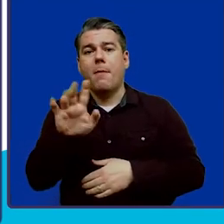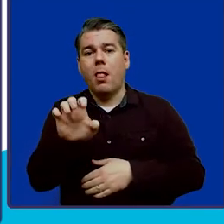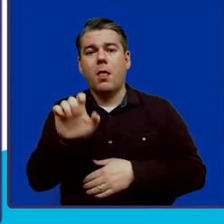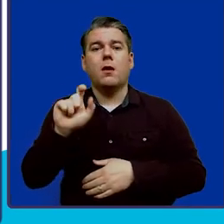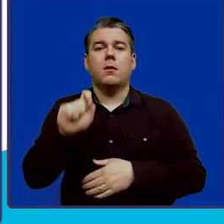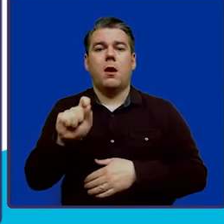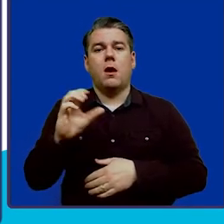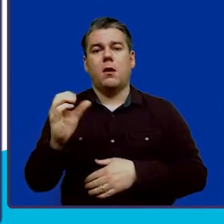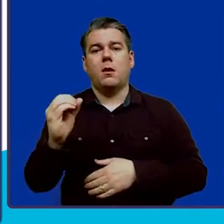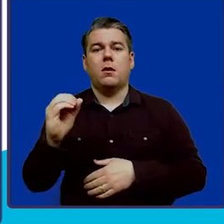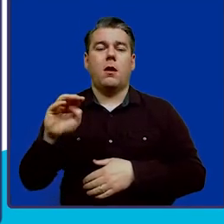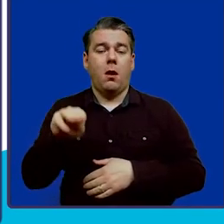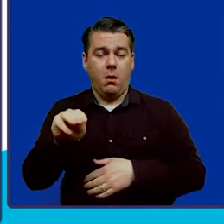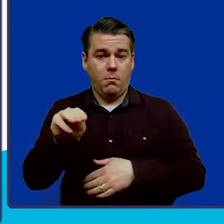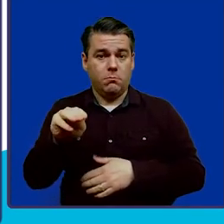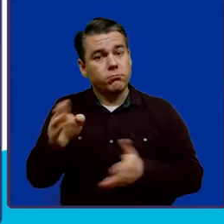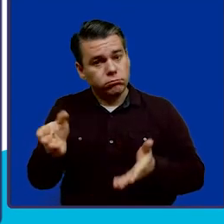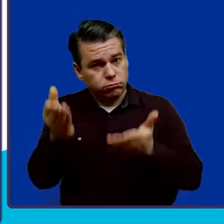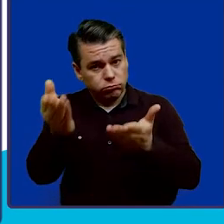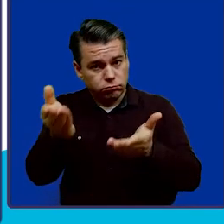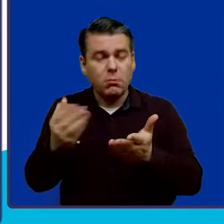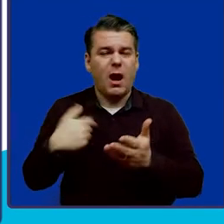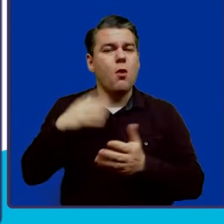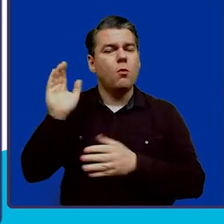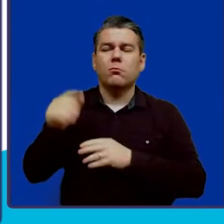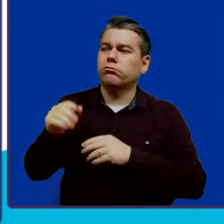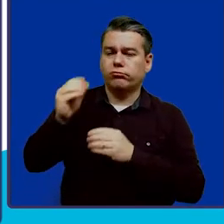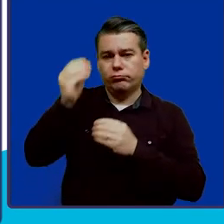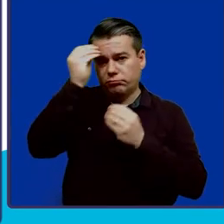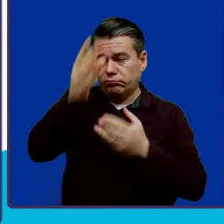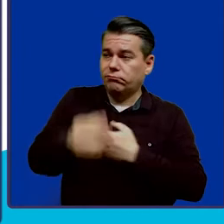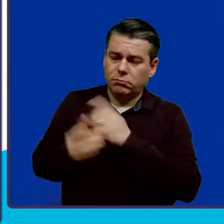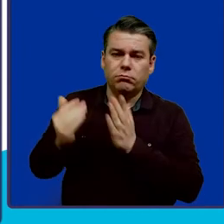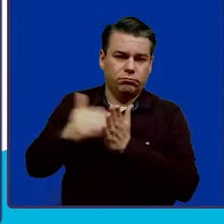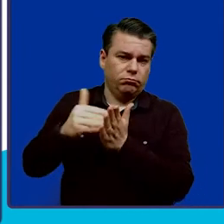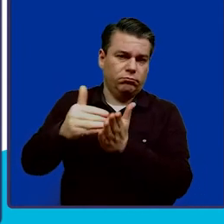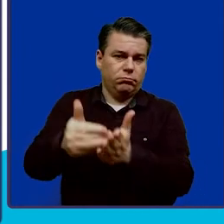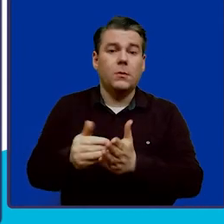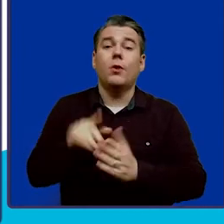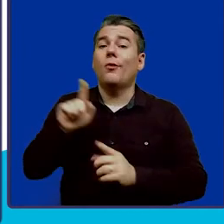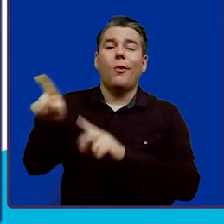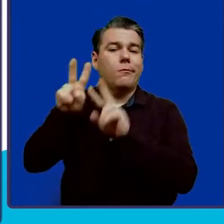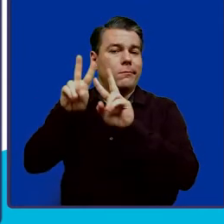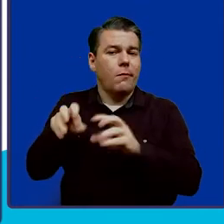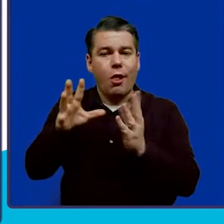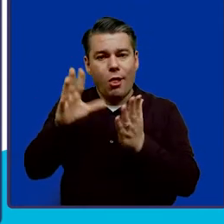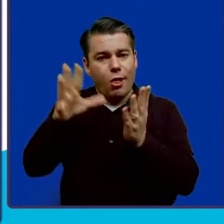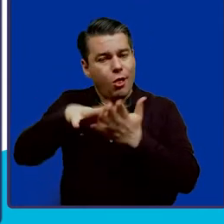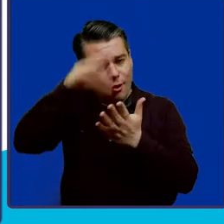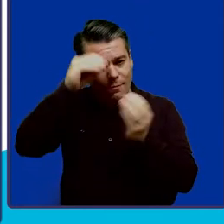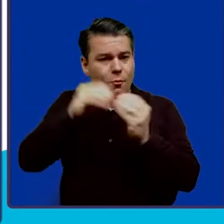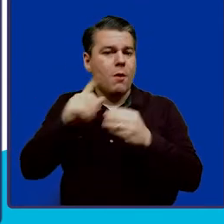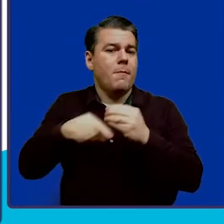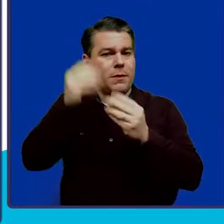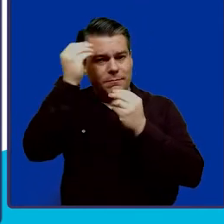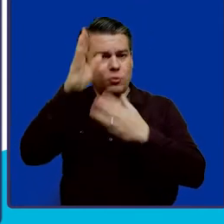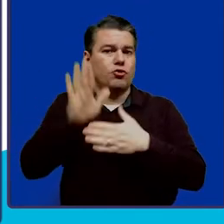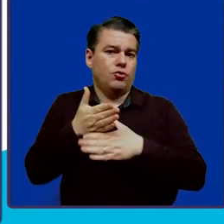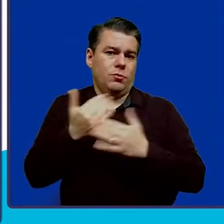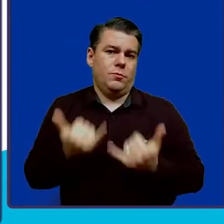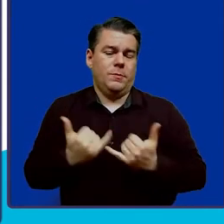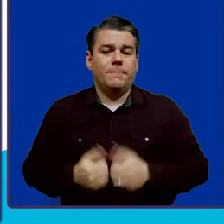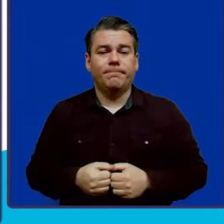throughout this overview. The website is where you can go to learn more about the information that I'm going to share with you today.